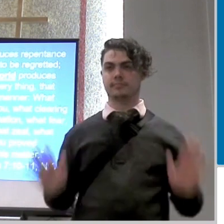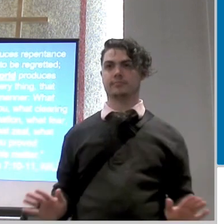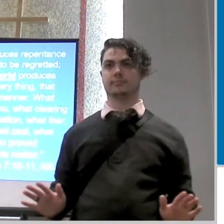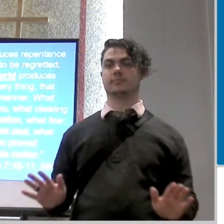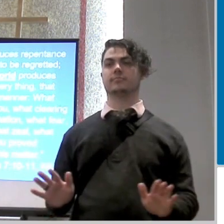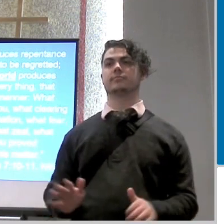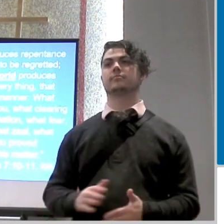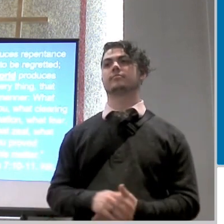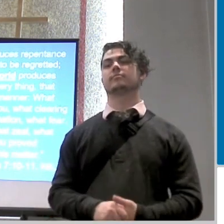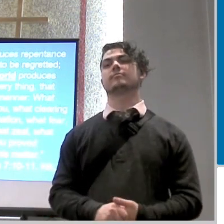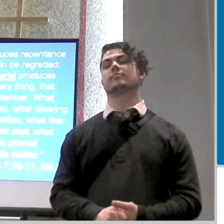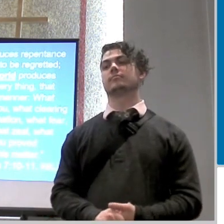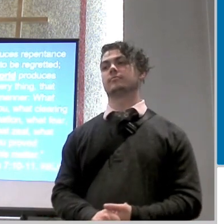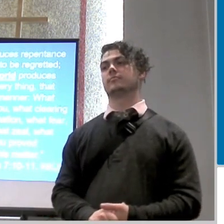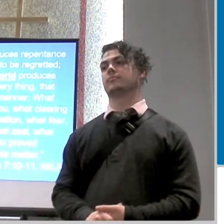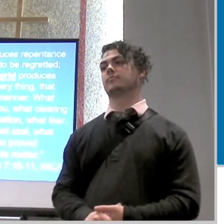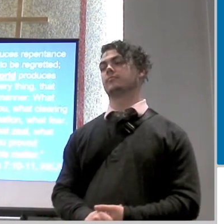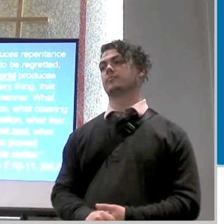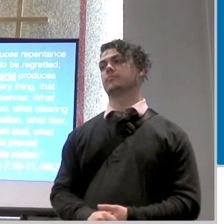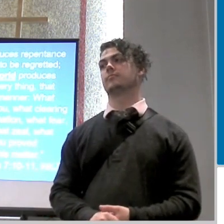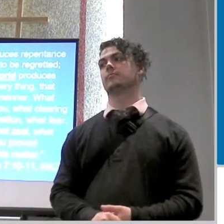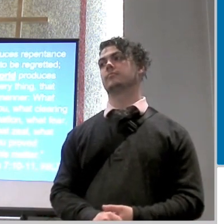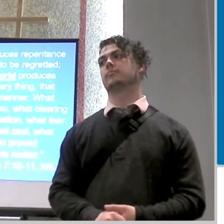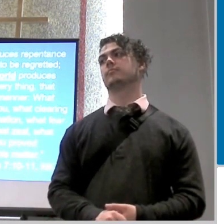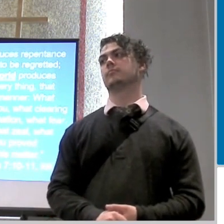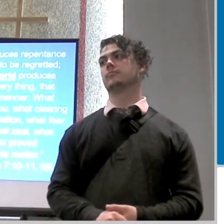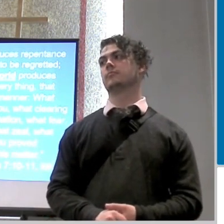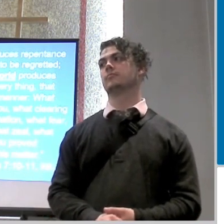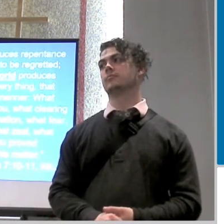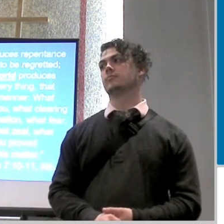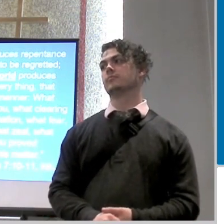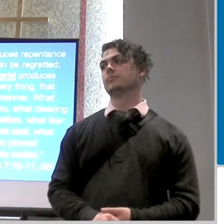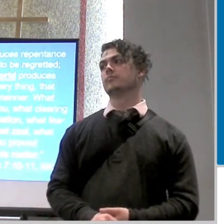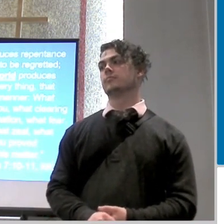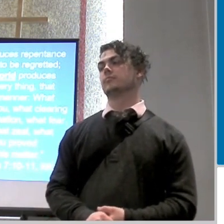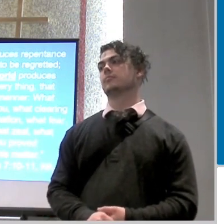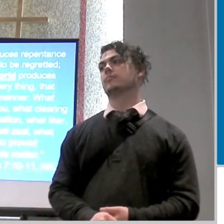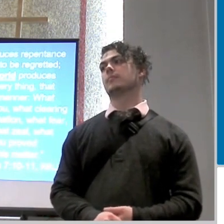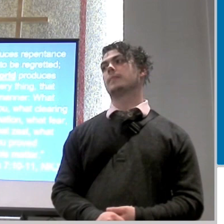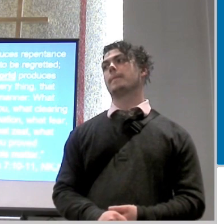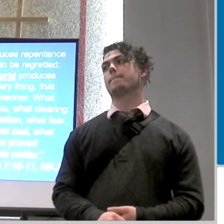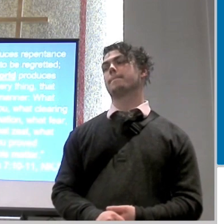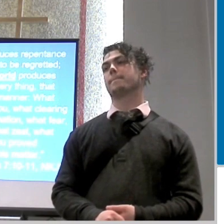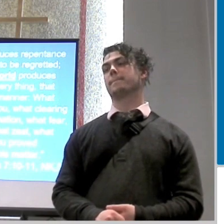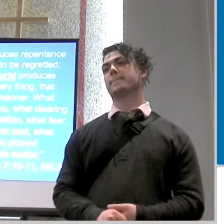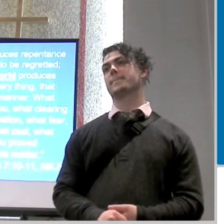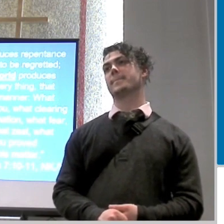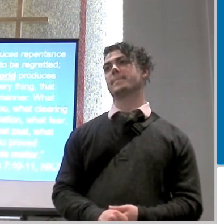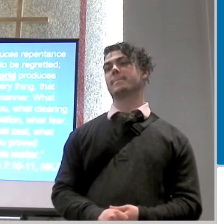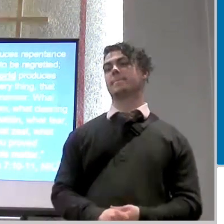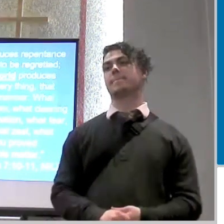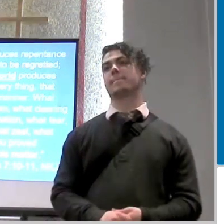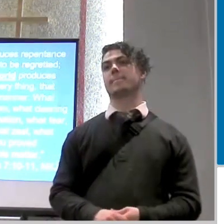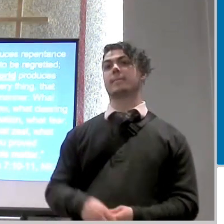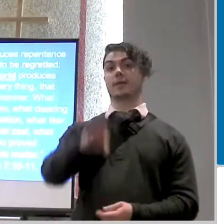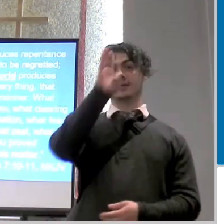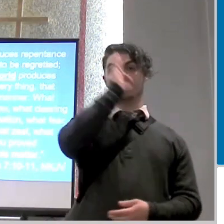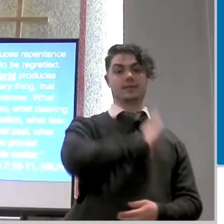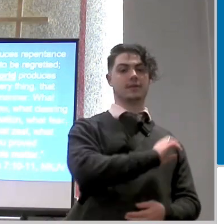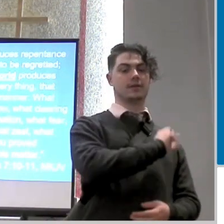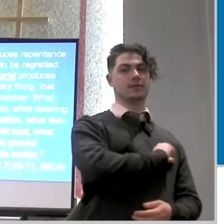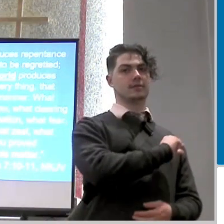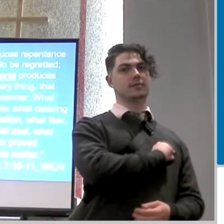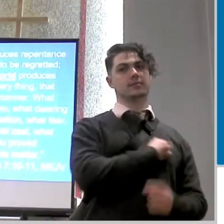that's what needs to happen this is a biblical reference to godly guilt versus